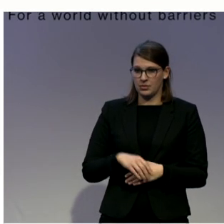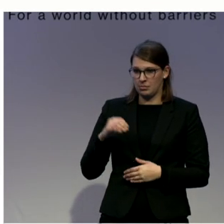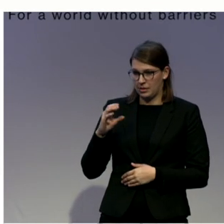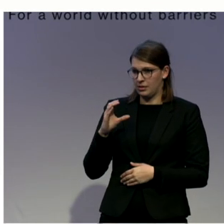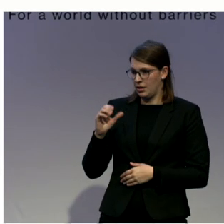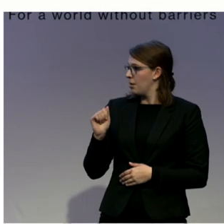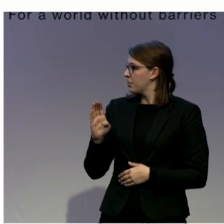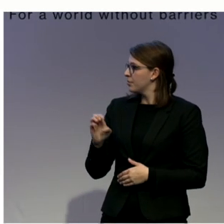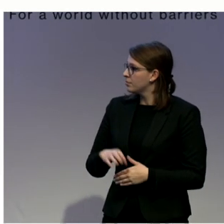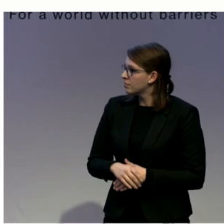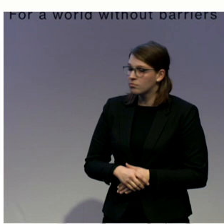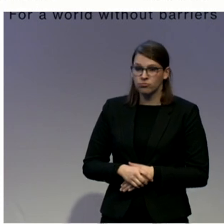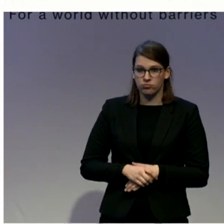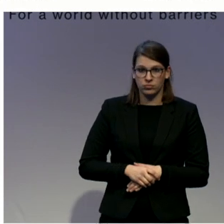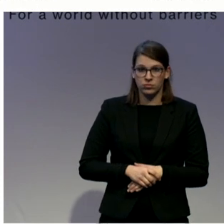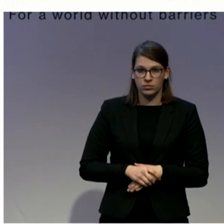Sorry.